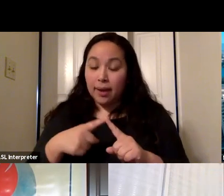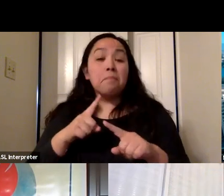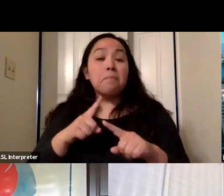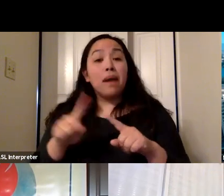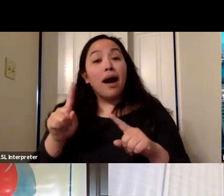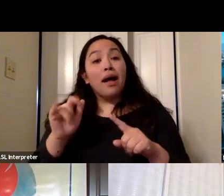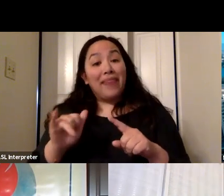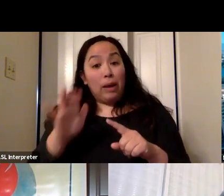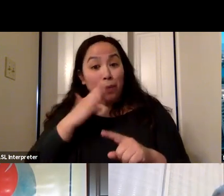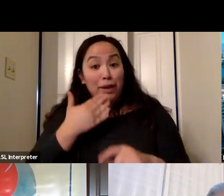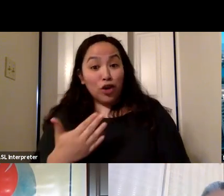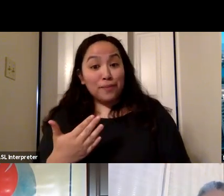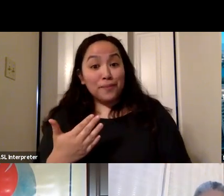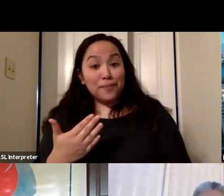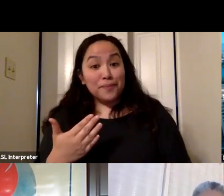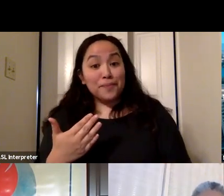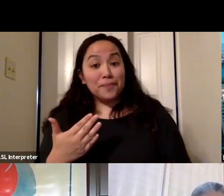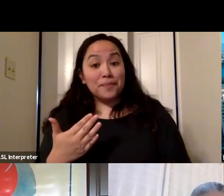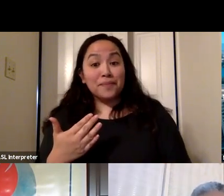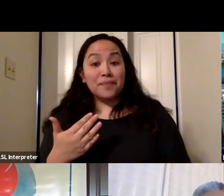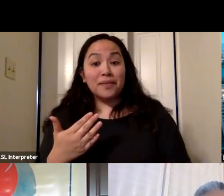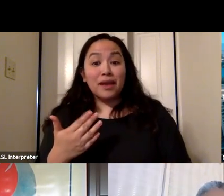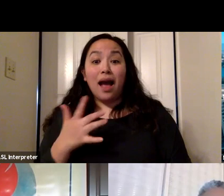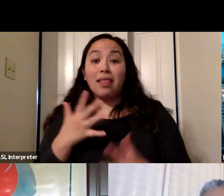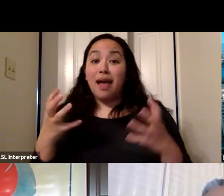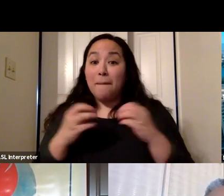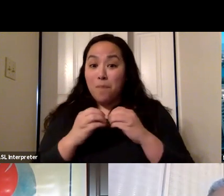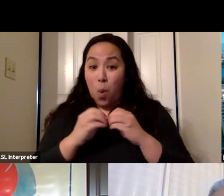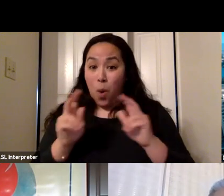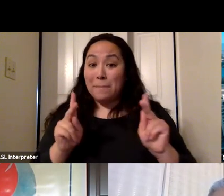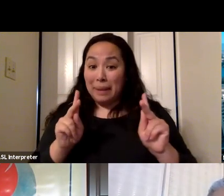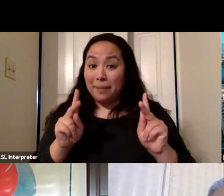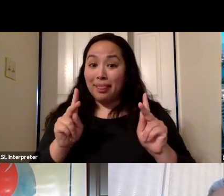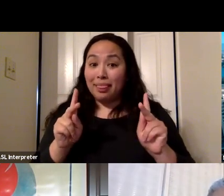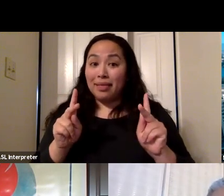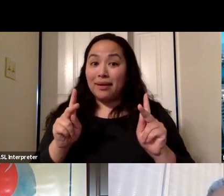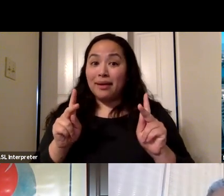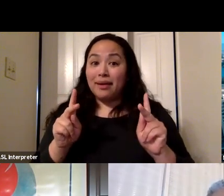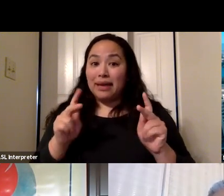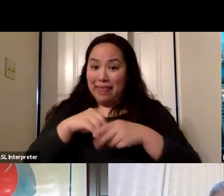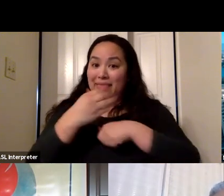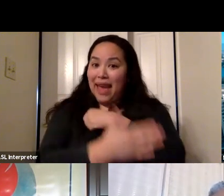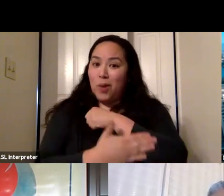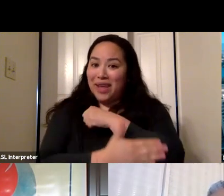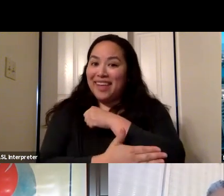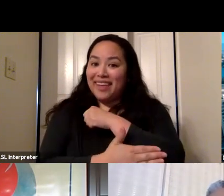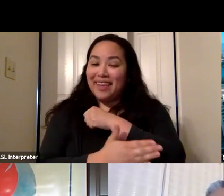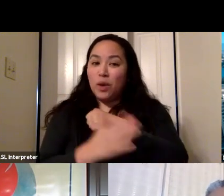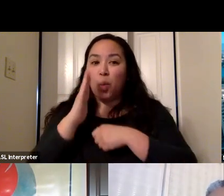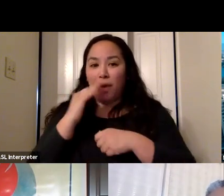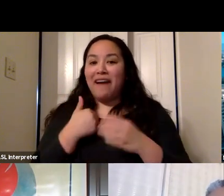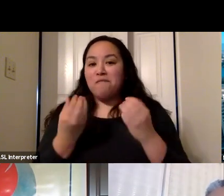be a big step forward of, you know, a lot more people in our a lot, a lot more county residents who have an option